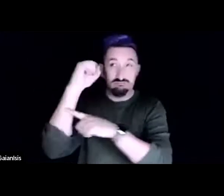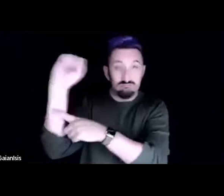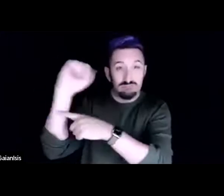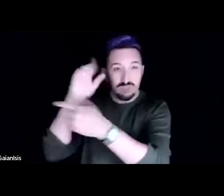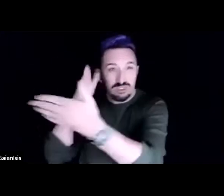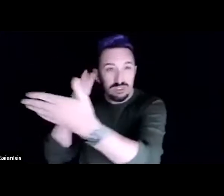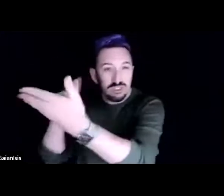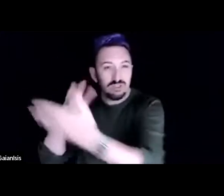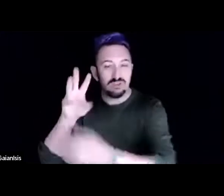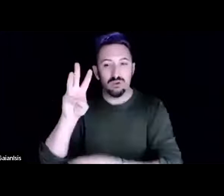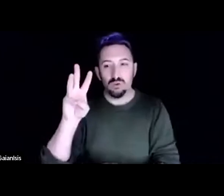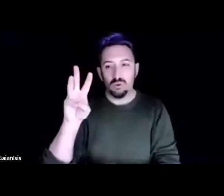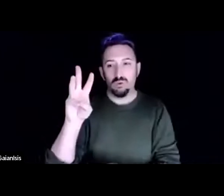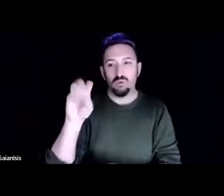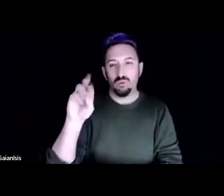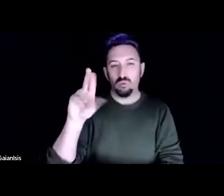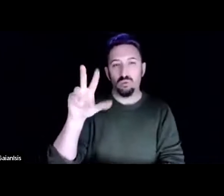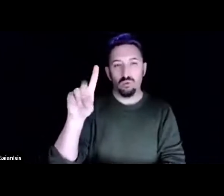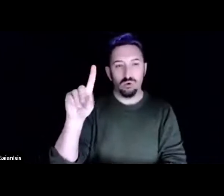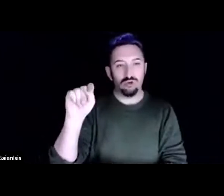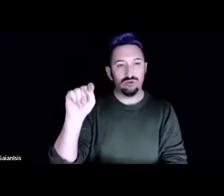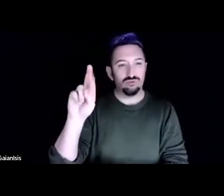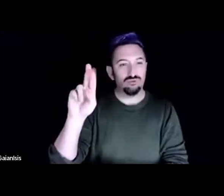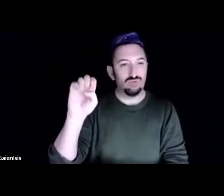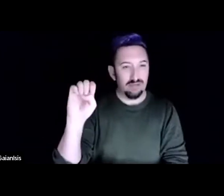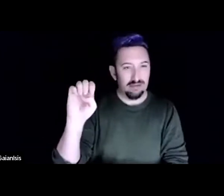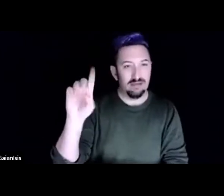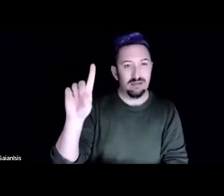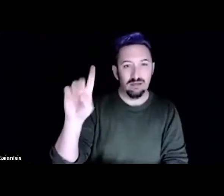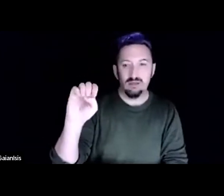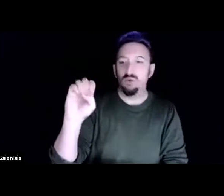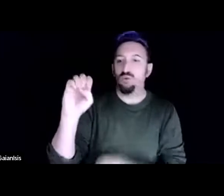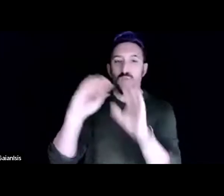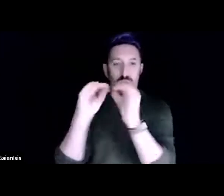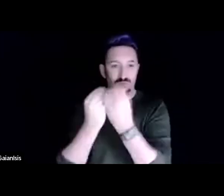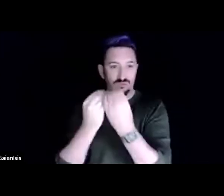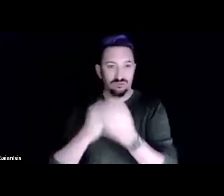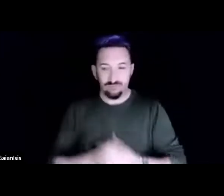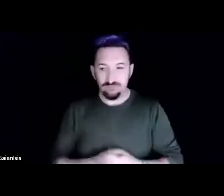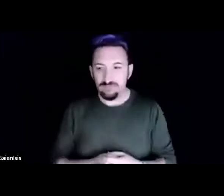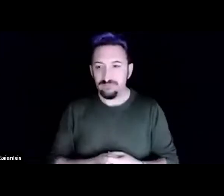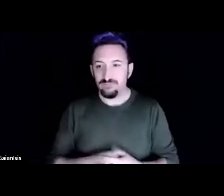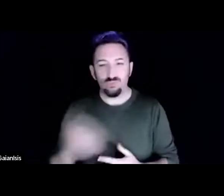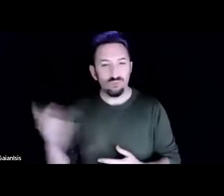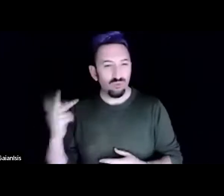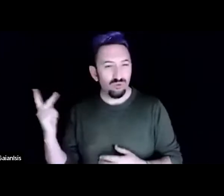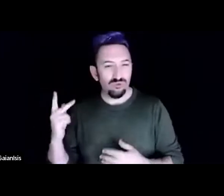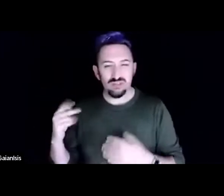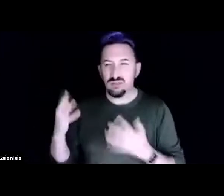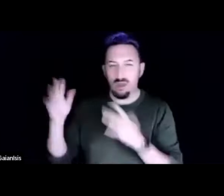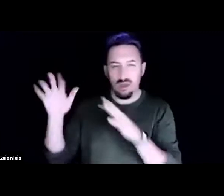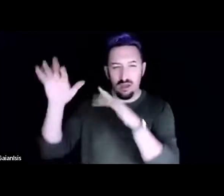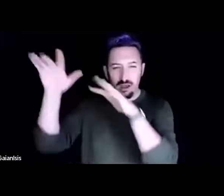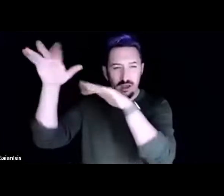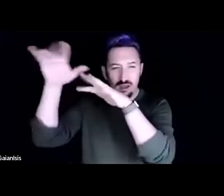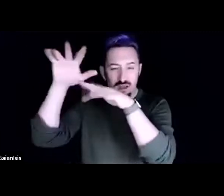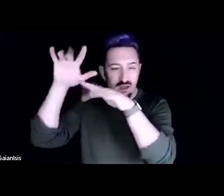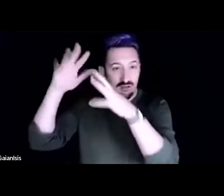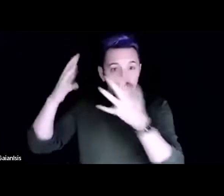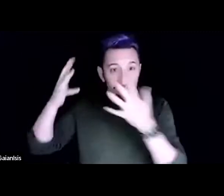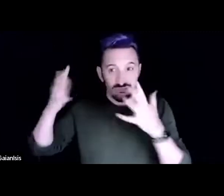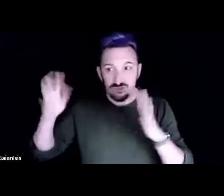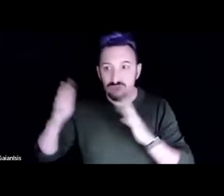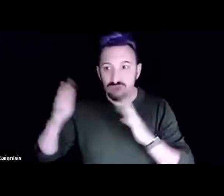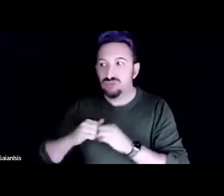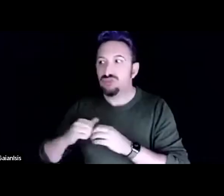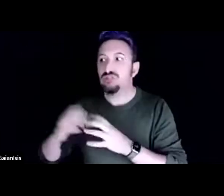we got together at one point and we were saying, you know, there's all these activists out there that are just, they have so much energy